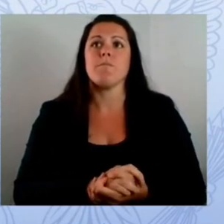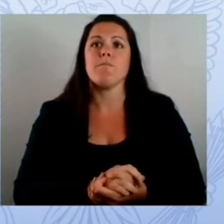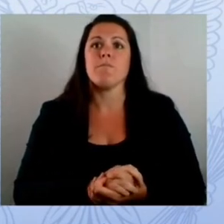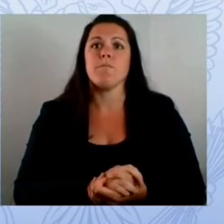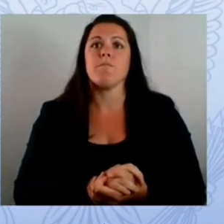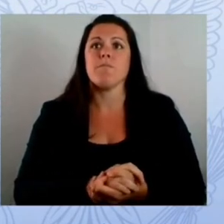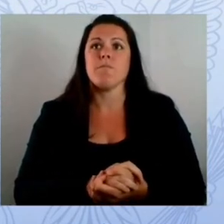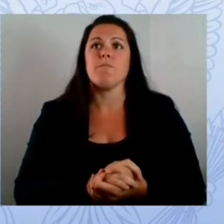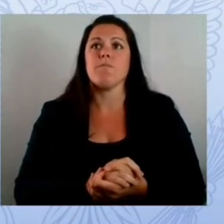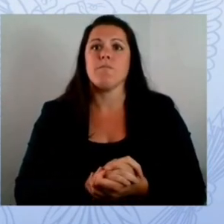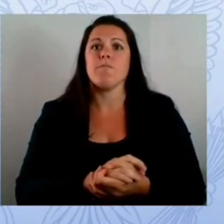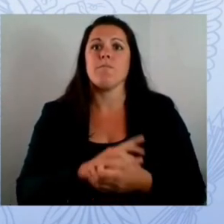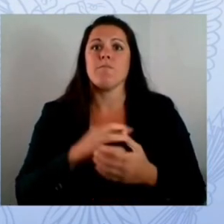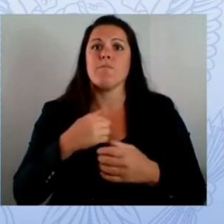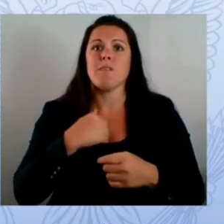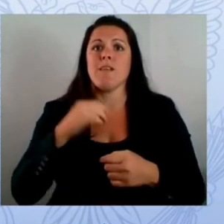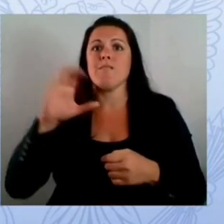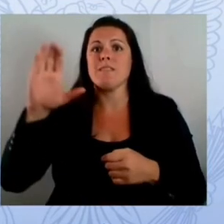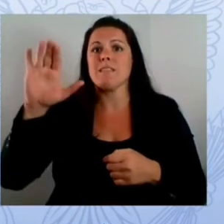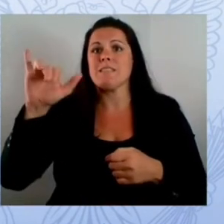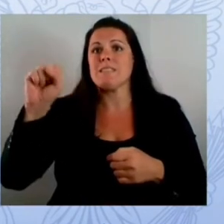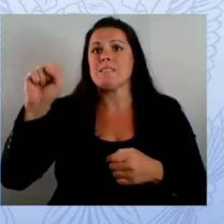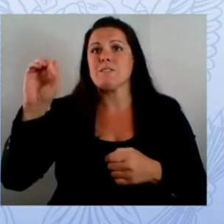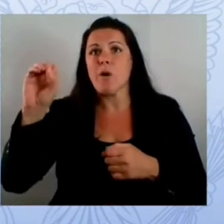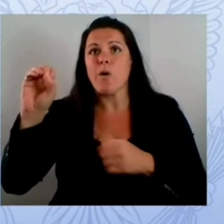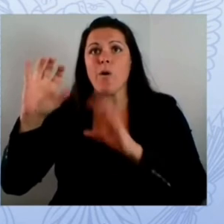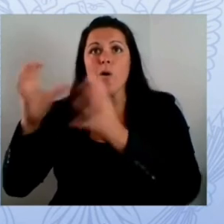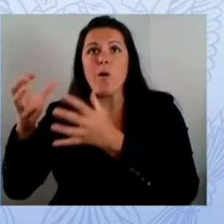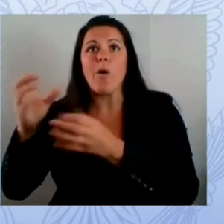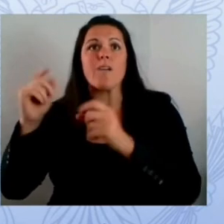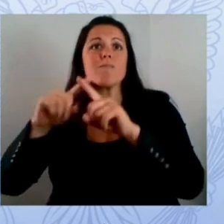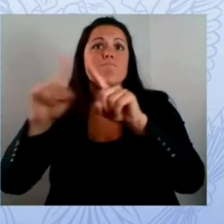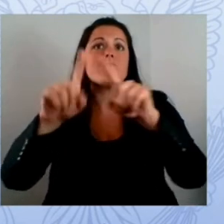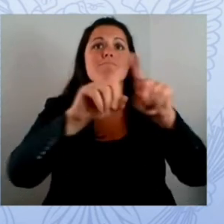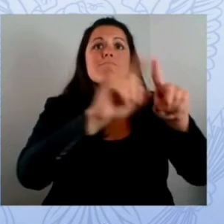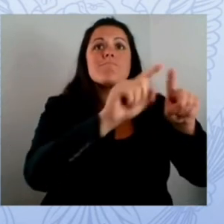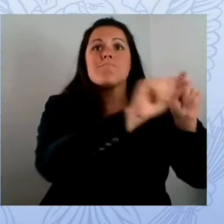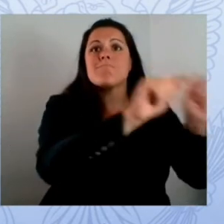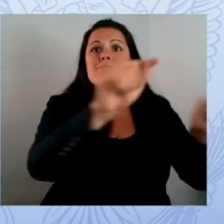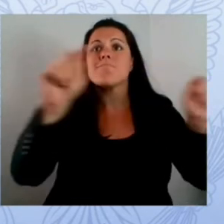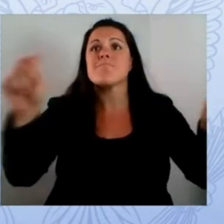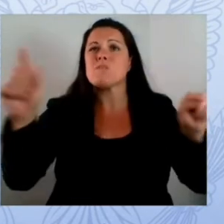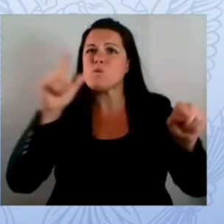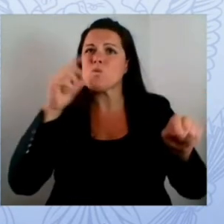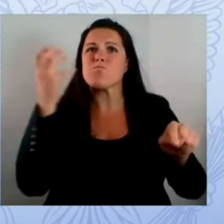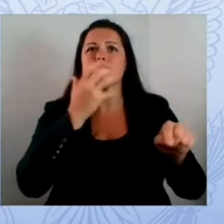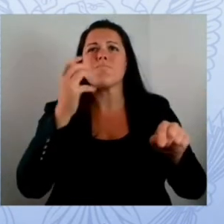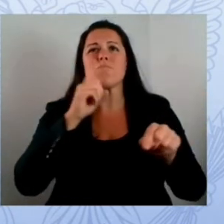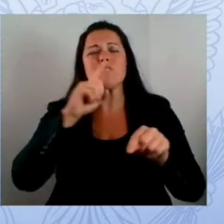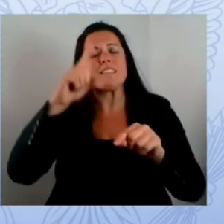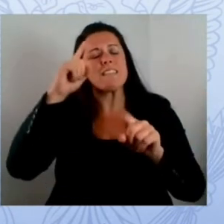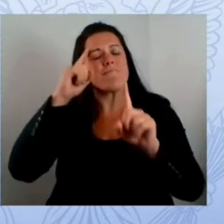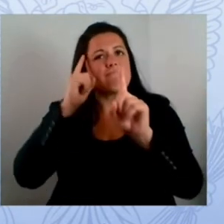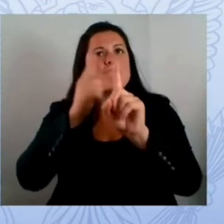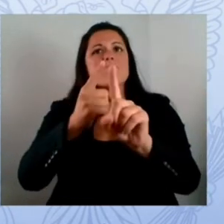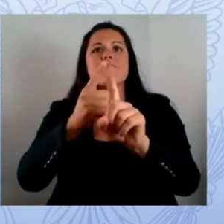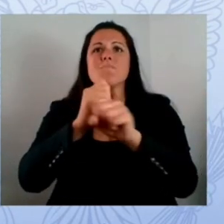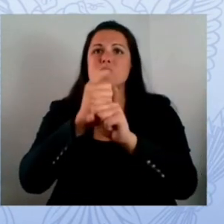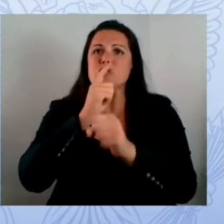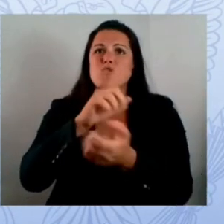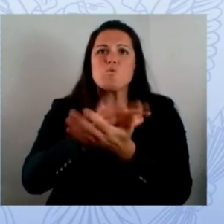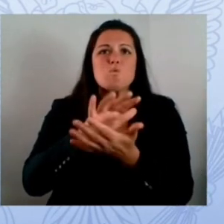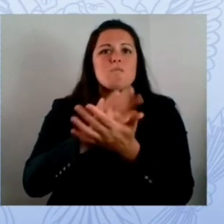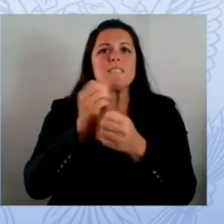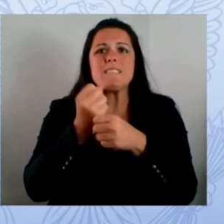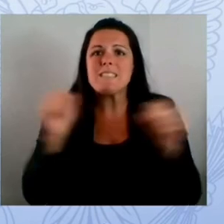support one of the other things that was sparked by the incident last september was the toolkit that we worked on with great